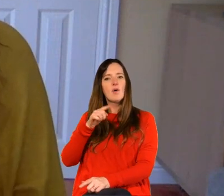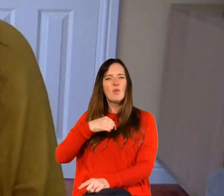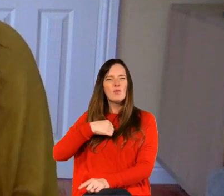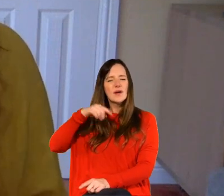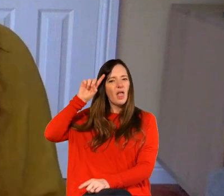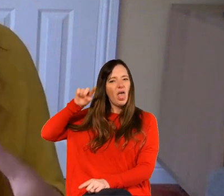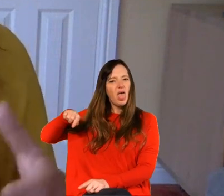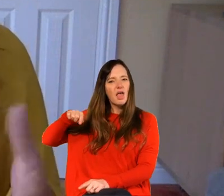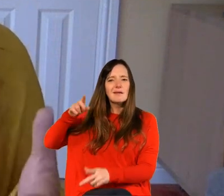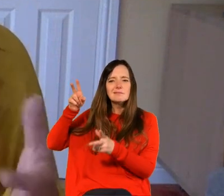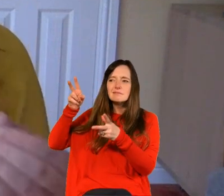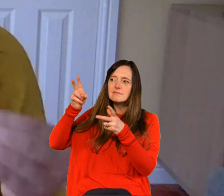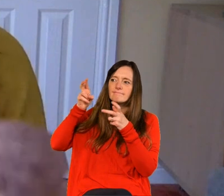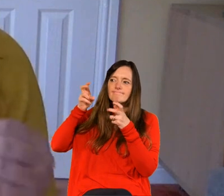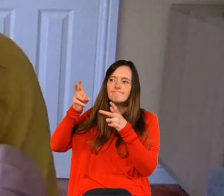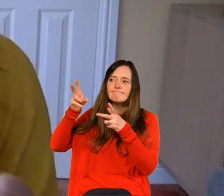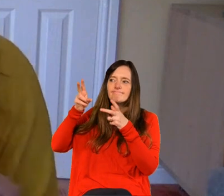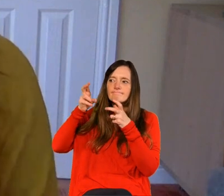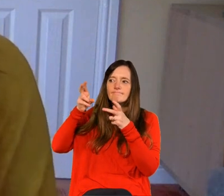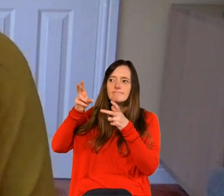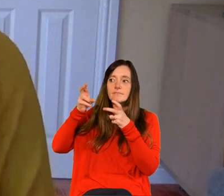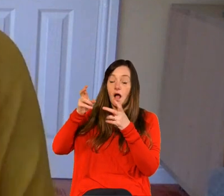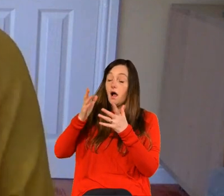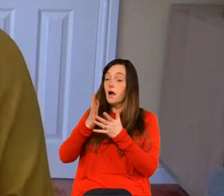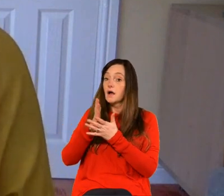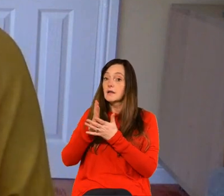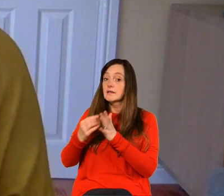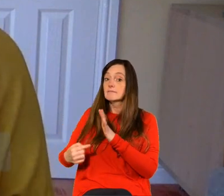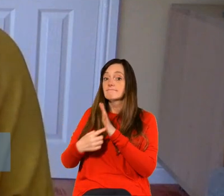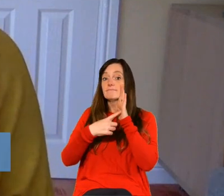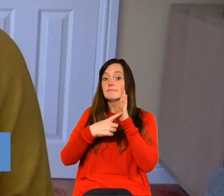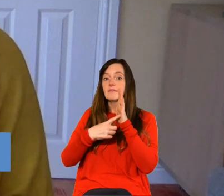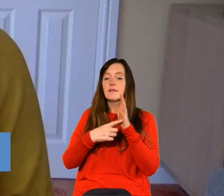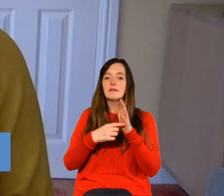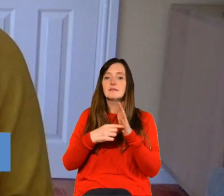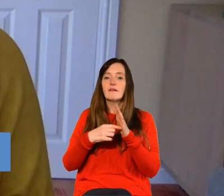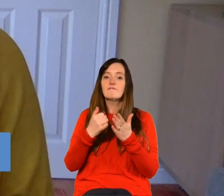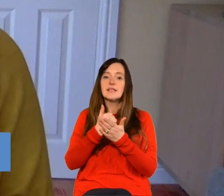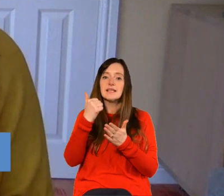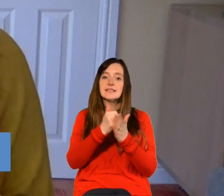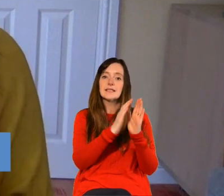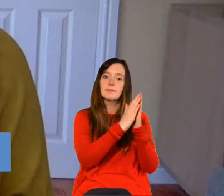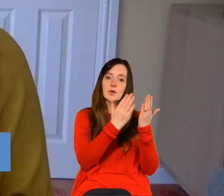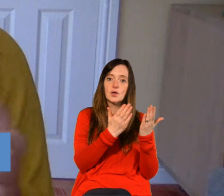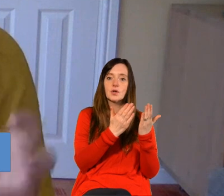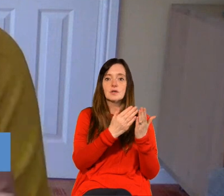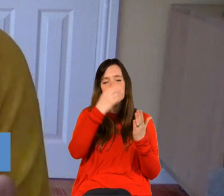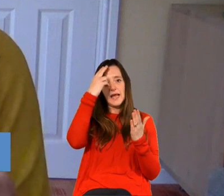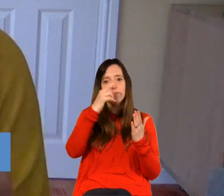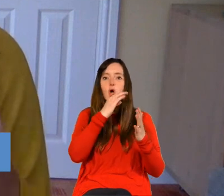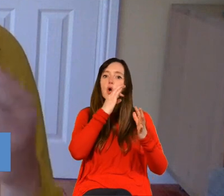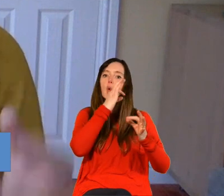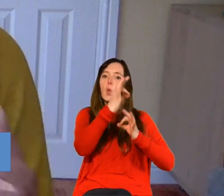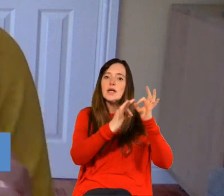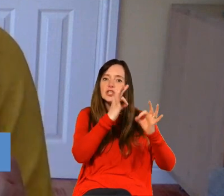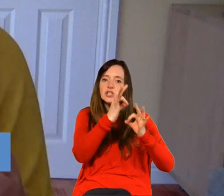so i i actually it's yeah i cannot speak of this more highly there's a great book called questioning evangelism by randy neiman and in that he talks